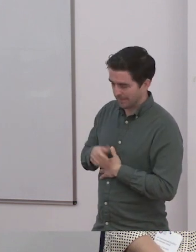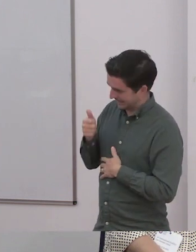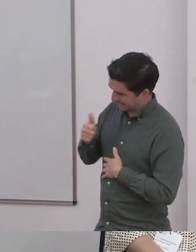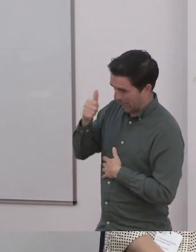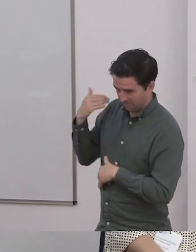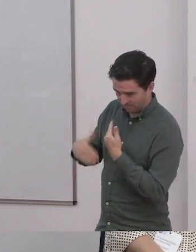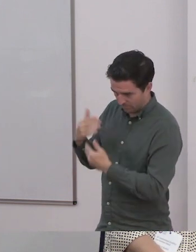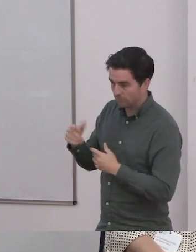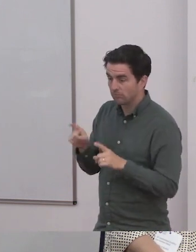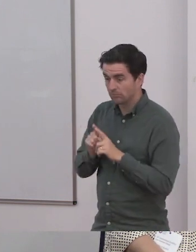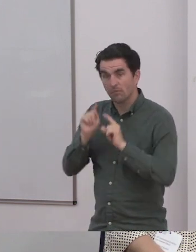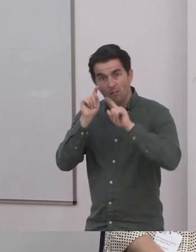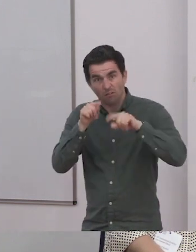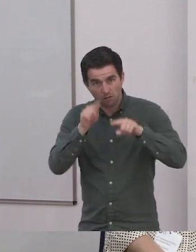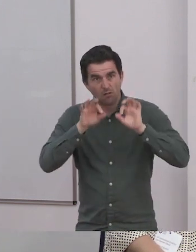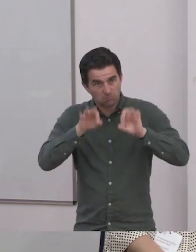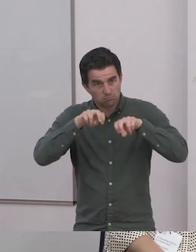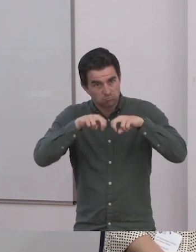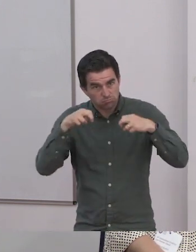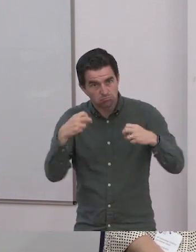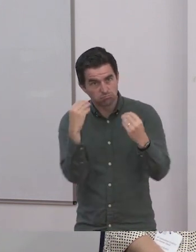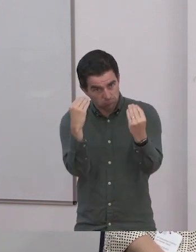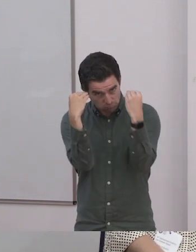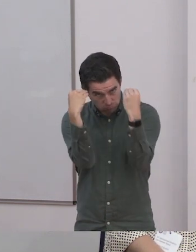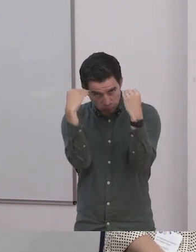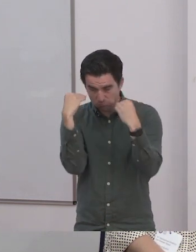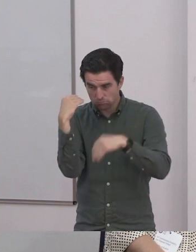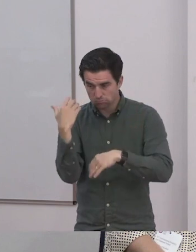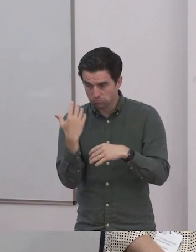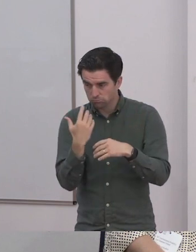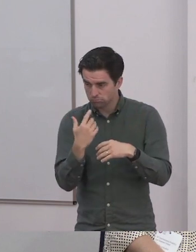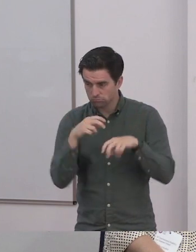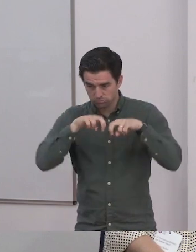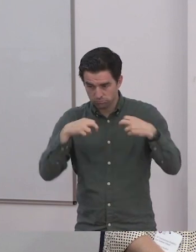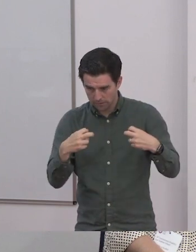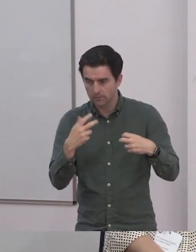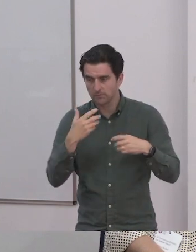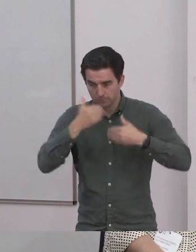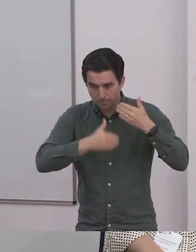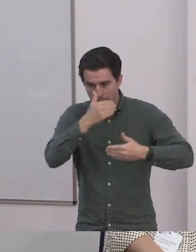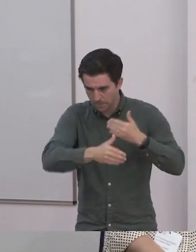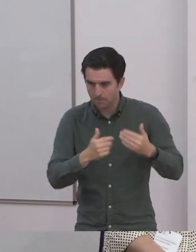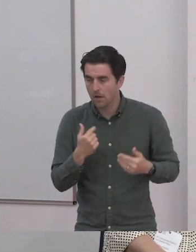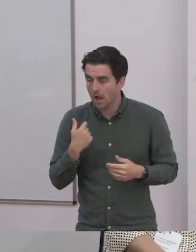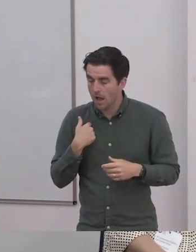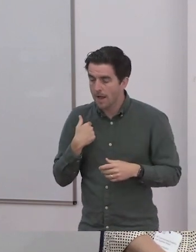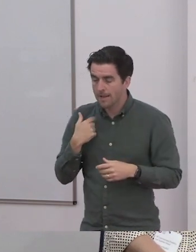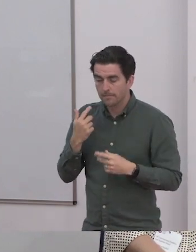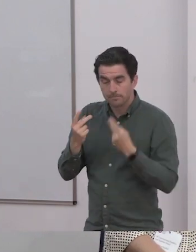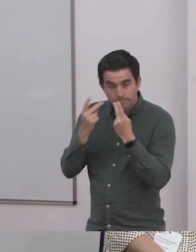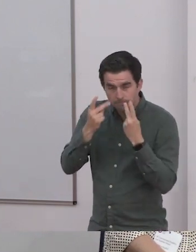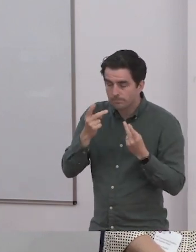run through the internet and just found information. Because, oh, here's an idea that I have come up with of information